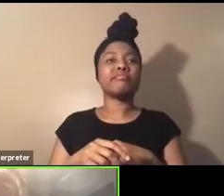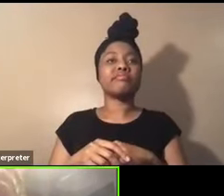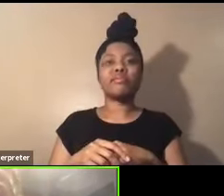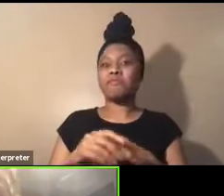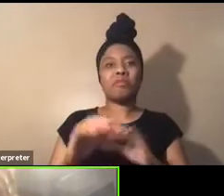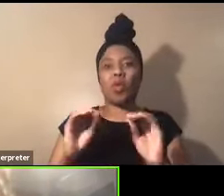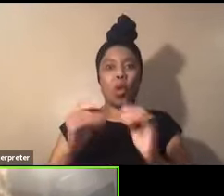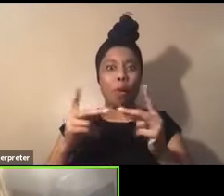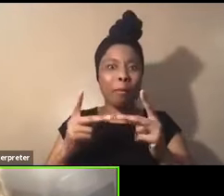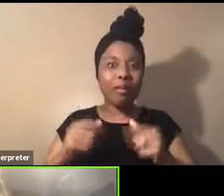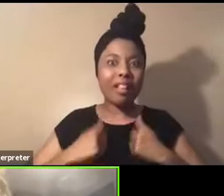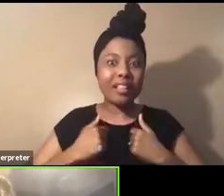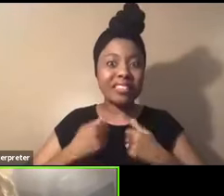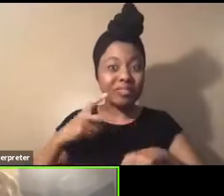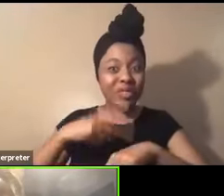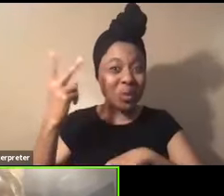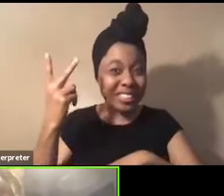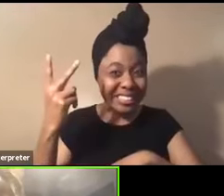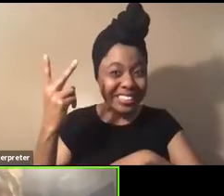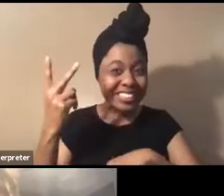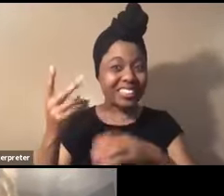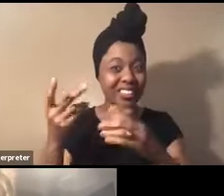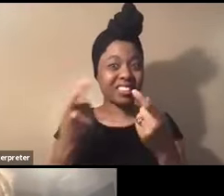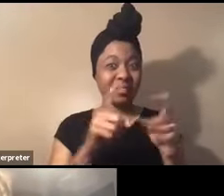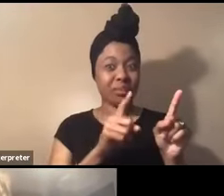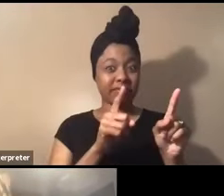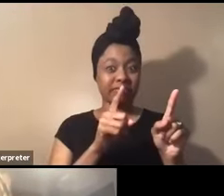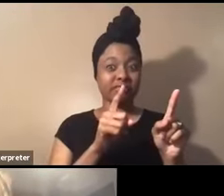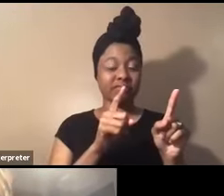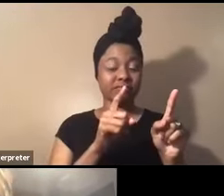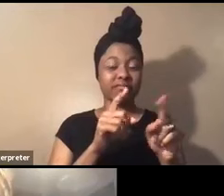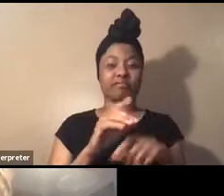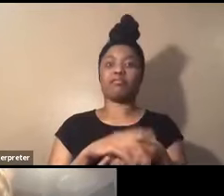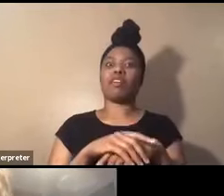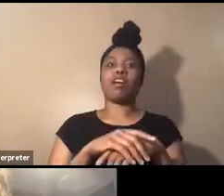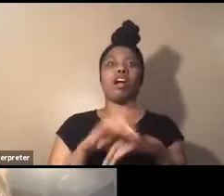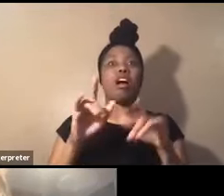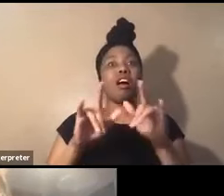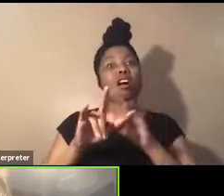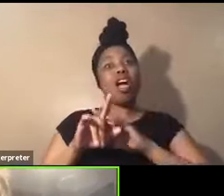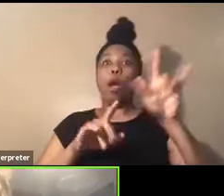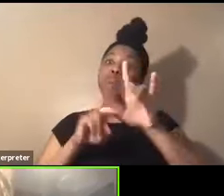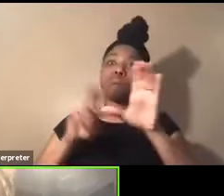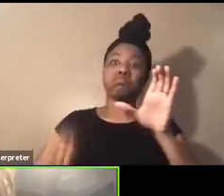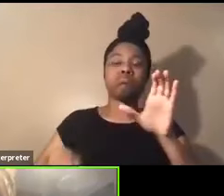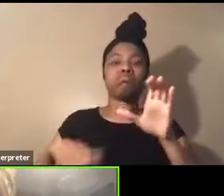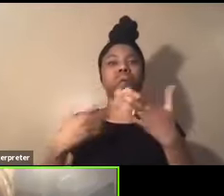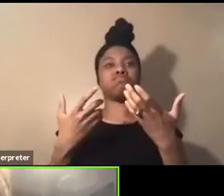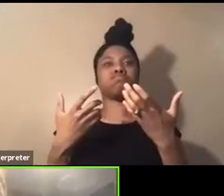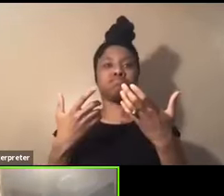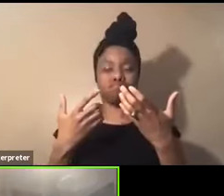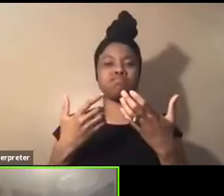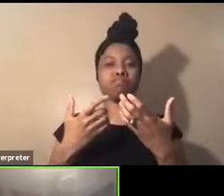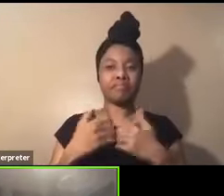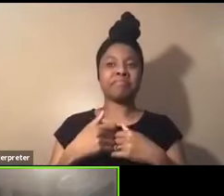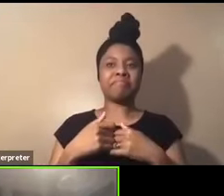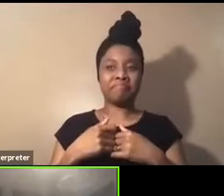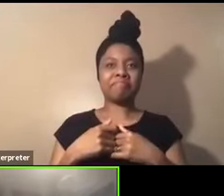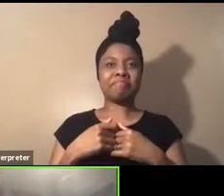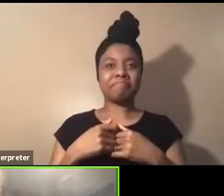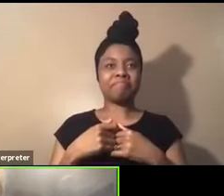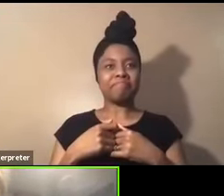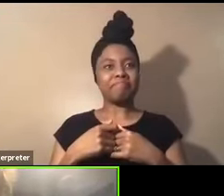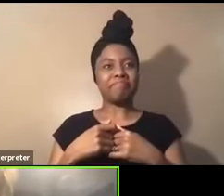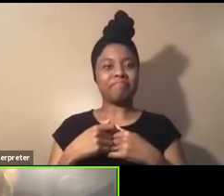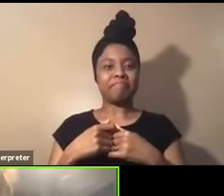any place to stay twice. This happened. I got off the airplane and, and, um, uh, at the